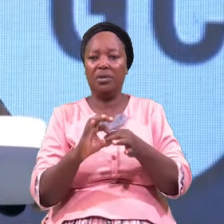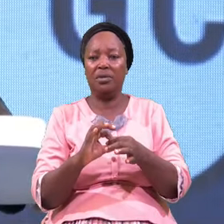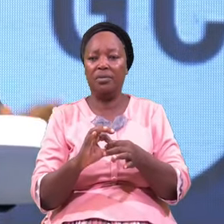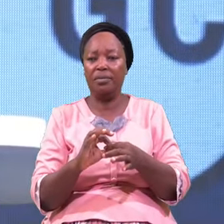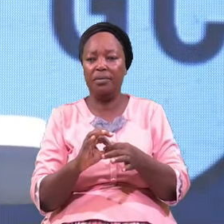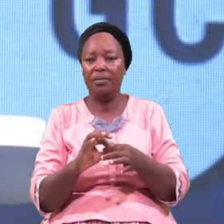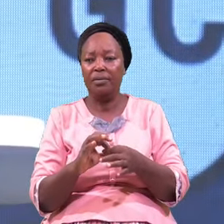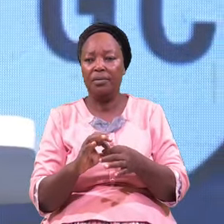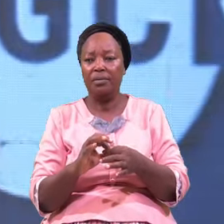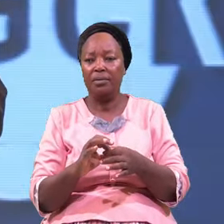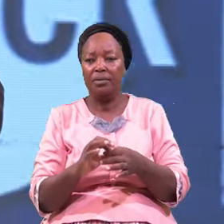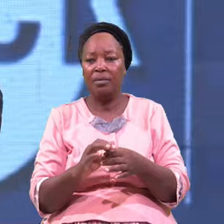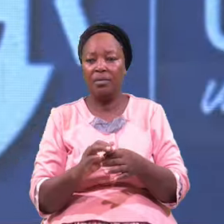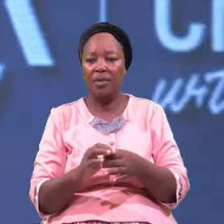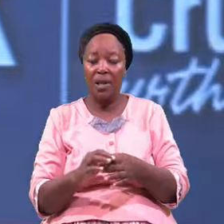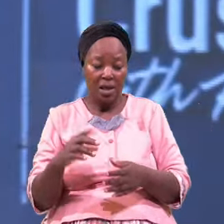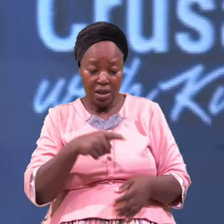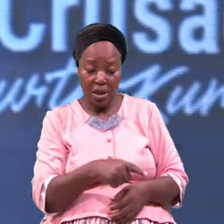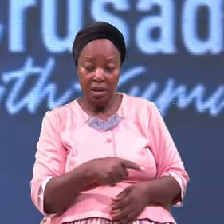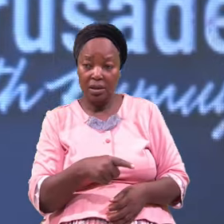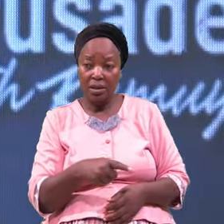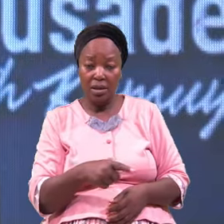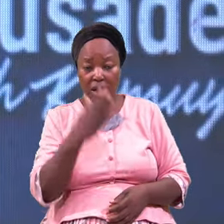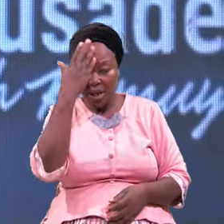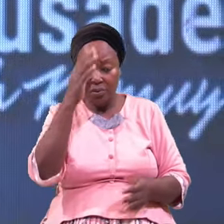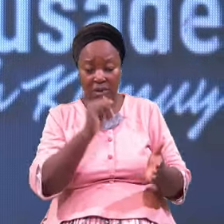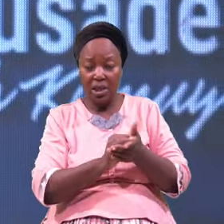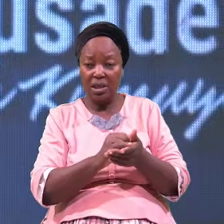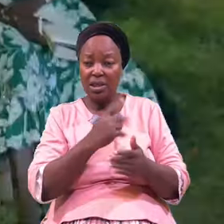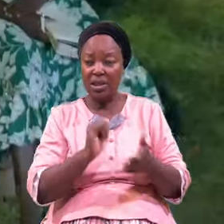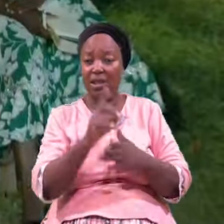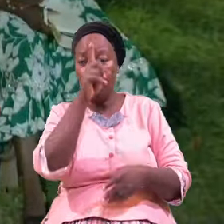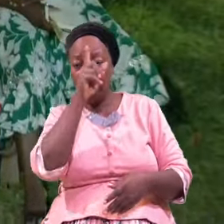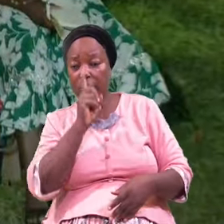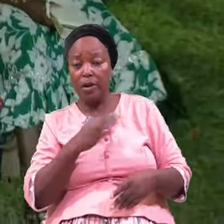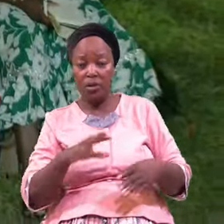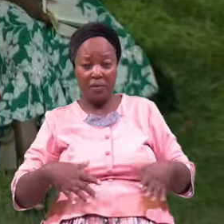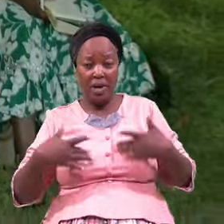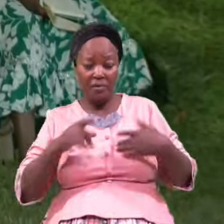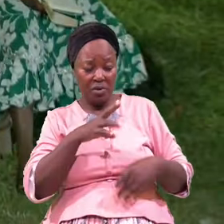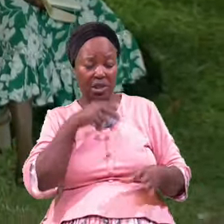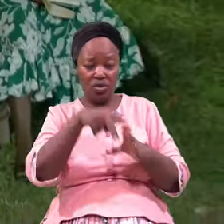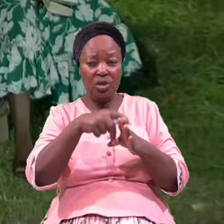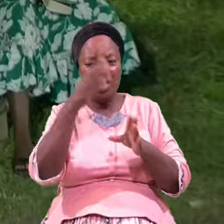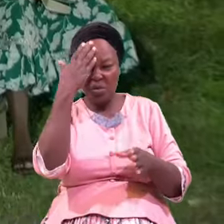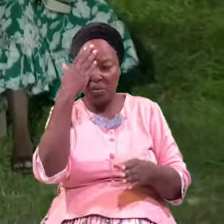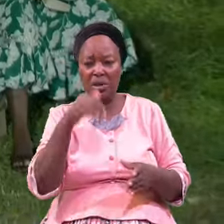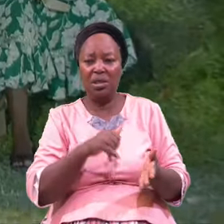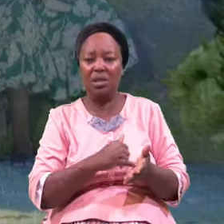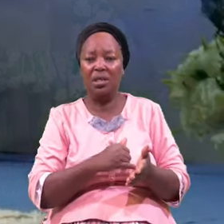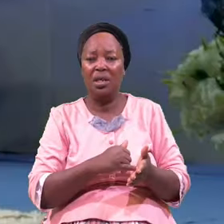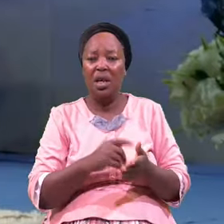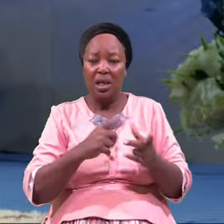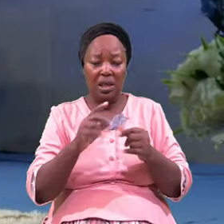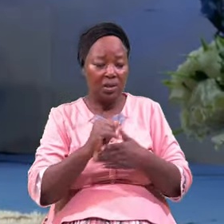He Knew He Was A Cheech That Was A Man Grabbing This And